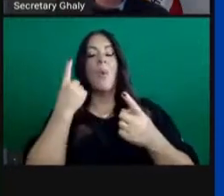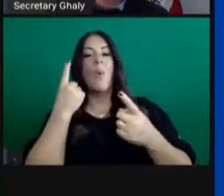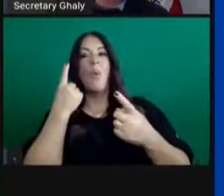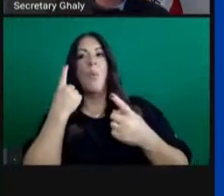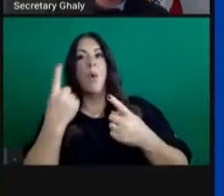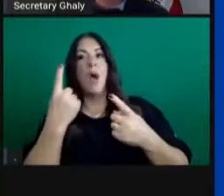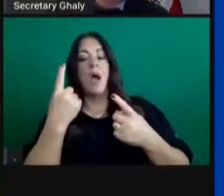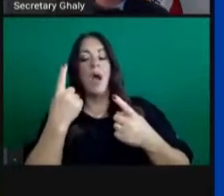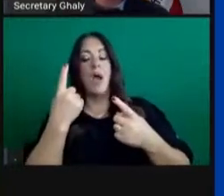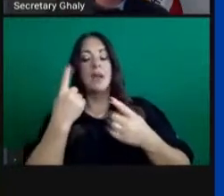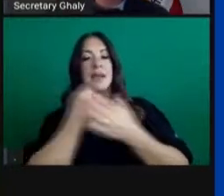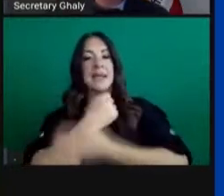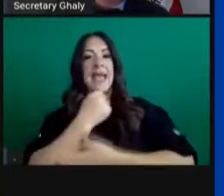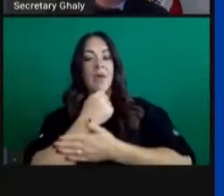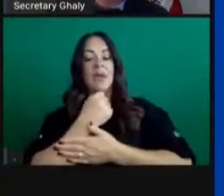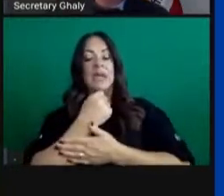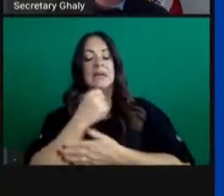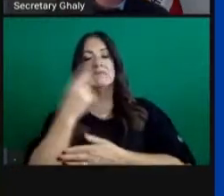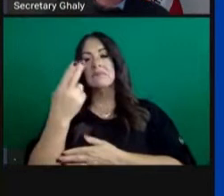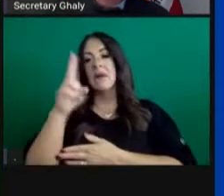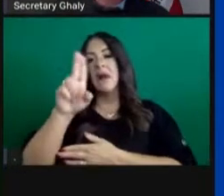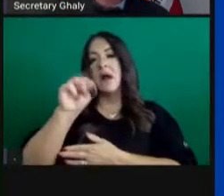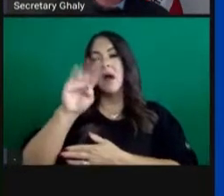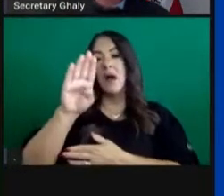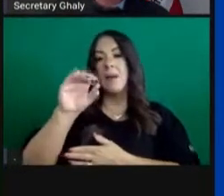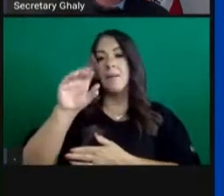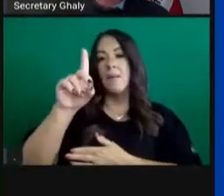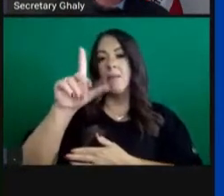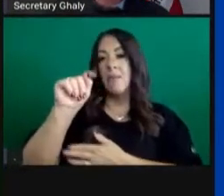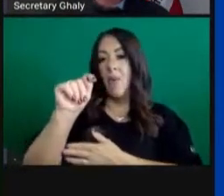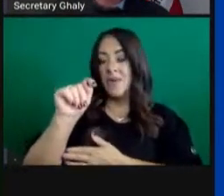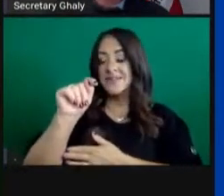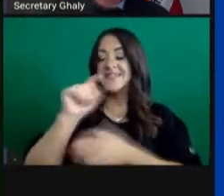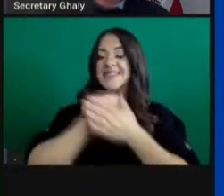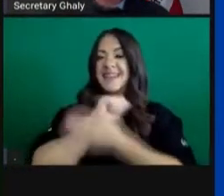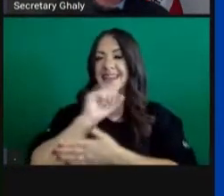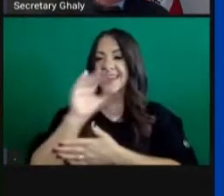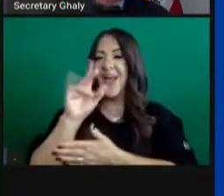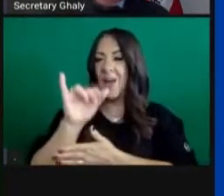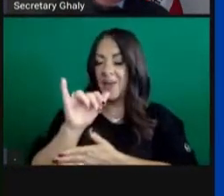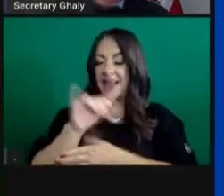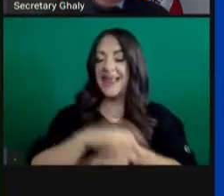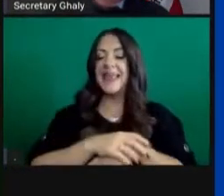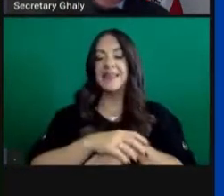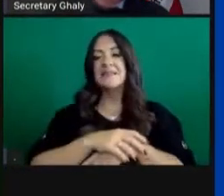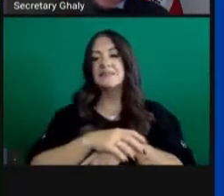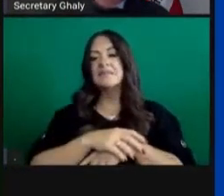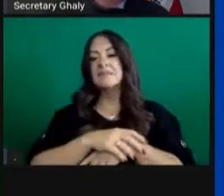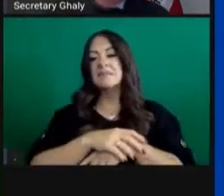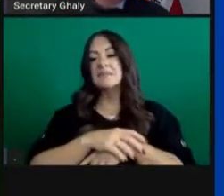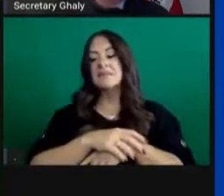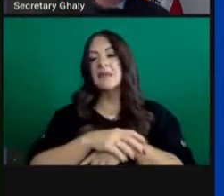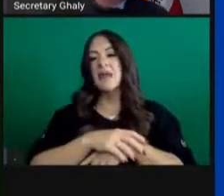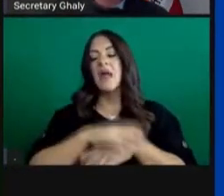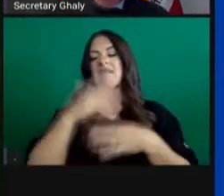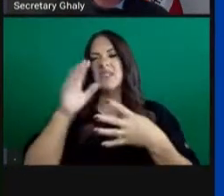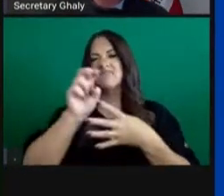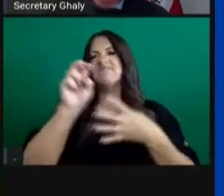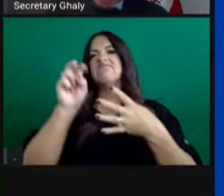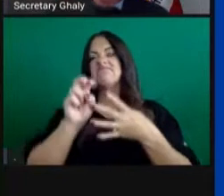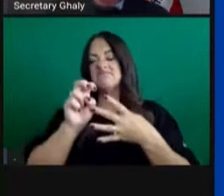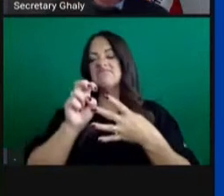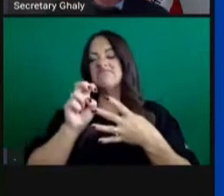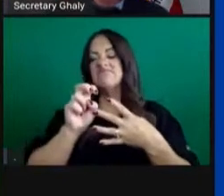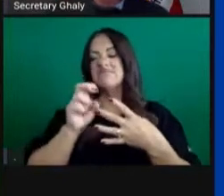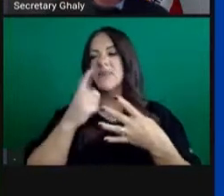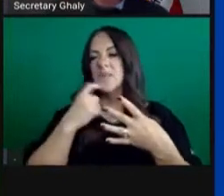Humboldt County, that has met the threshold, the same thresholds that we've always used under the blueprint to move from purple to red tier. So